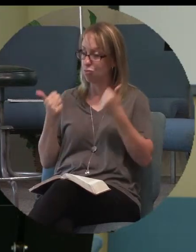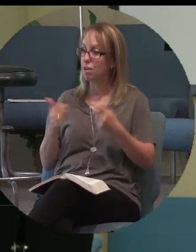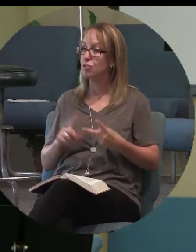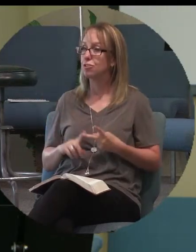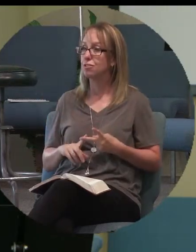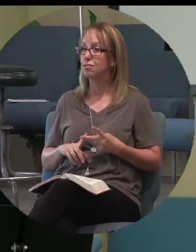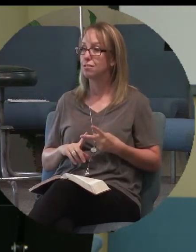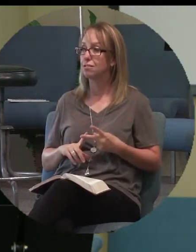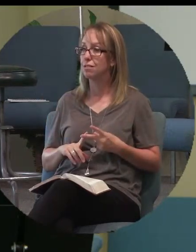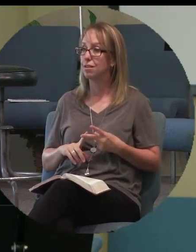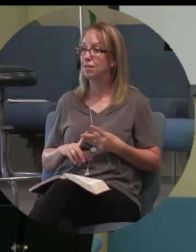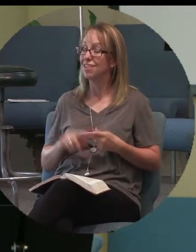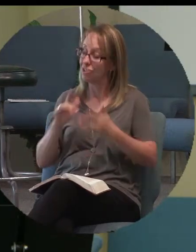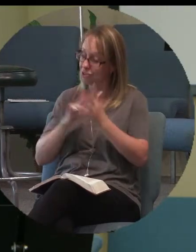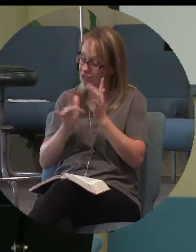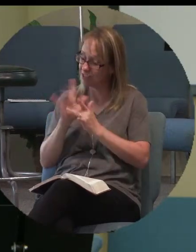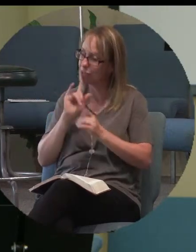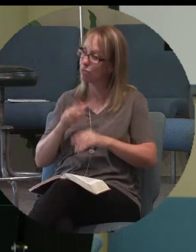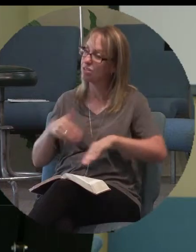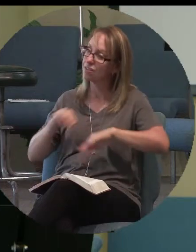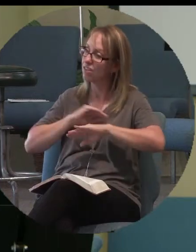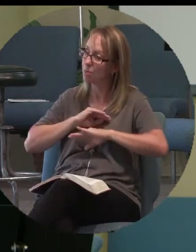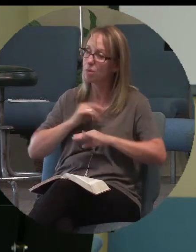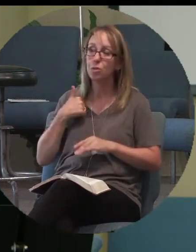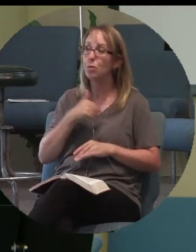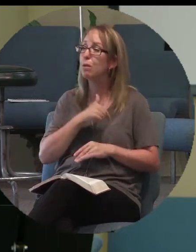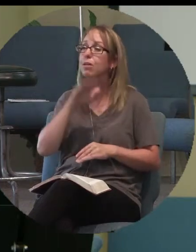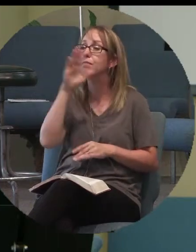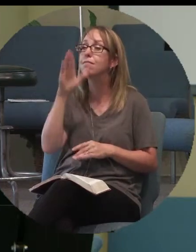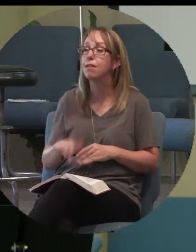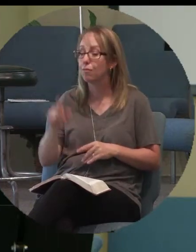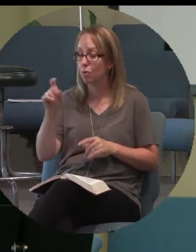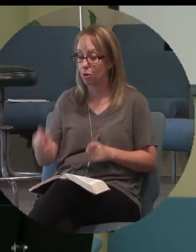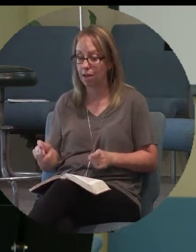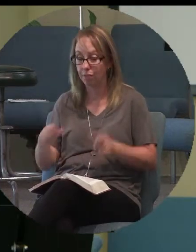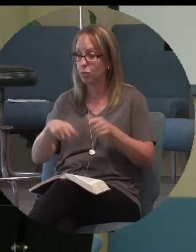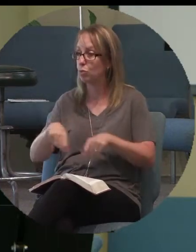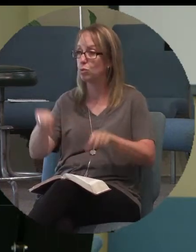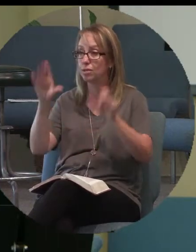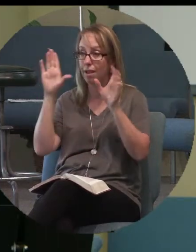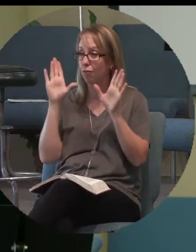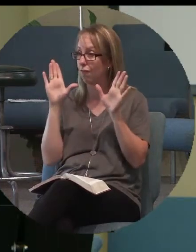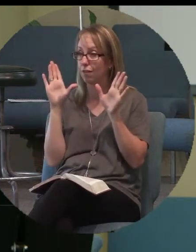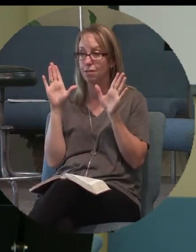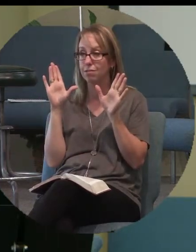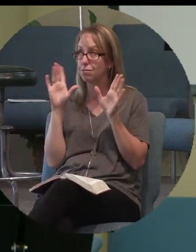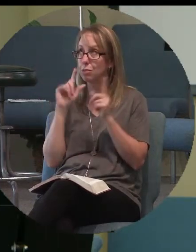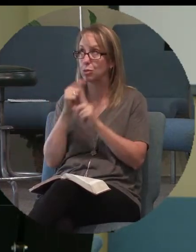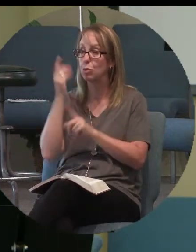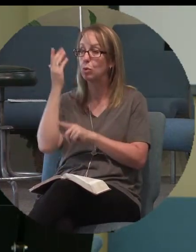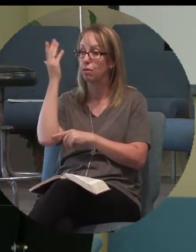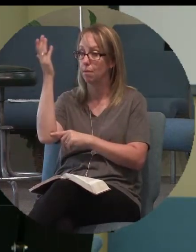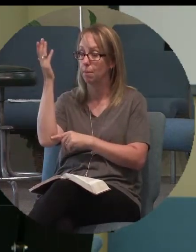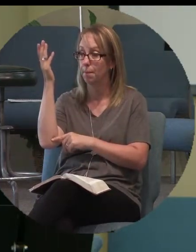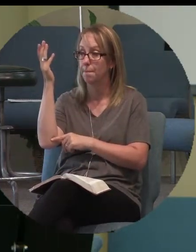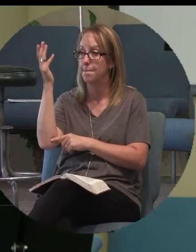And so Jesus was the fulfillment so that we would never have to sacrifice to him